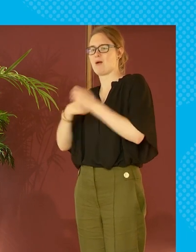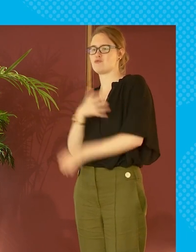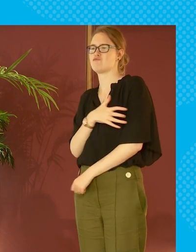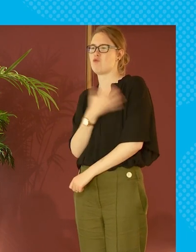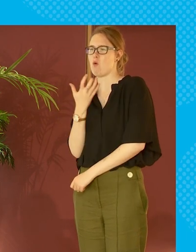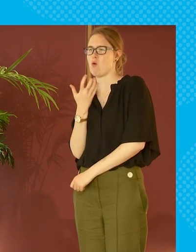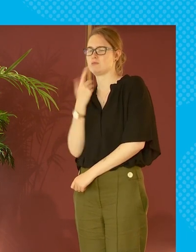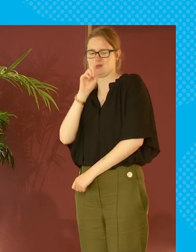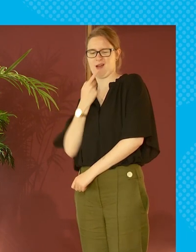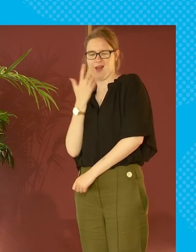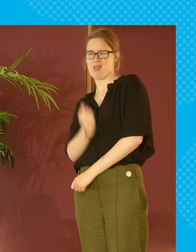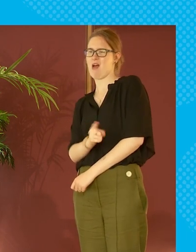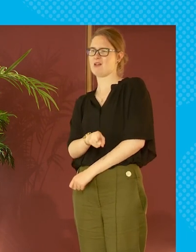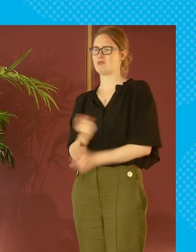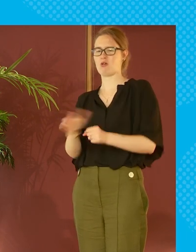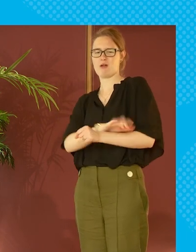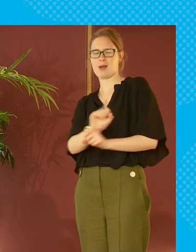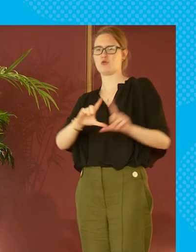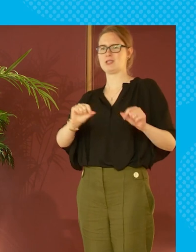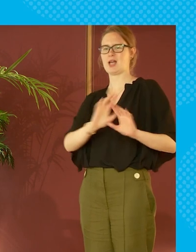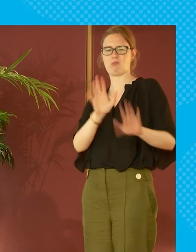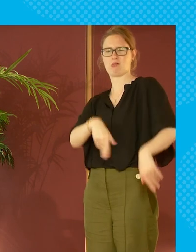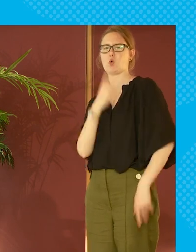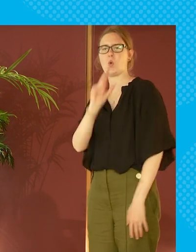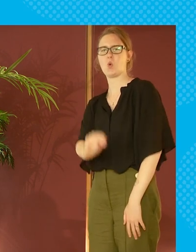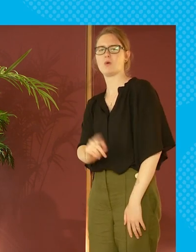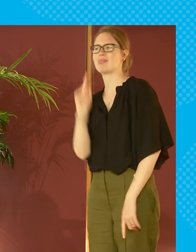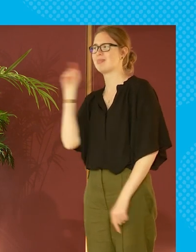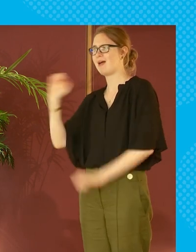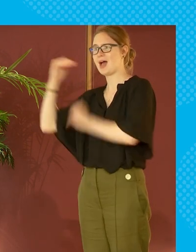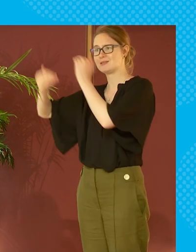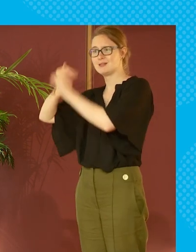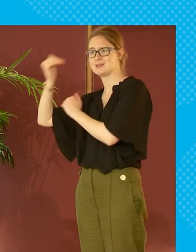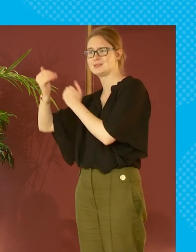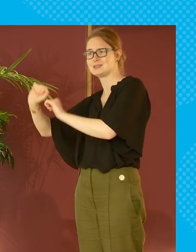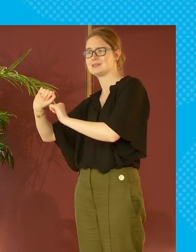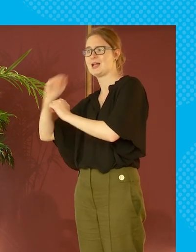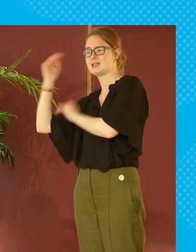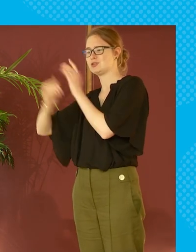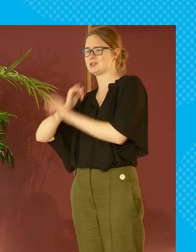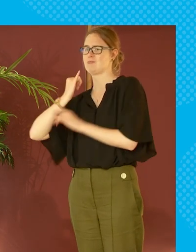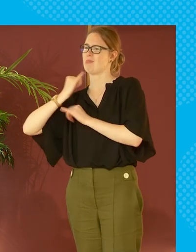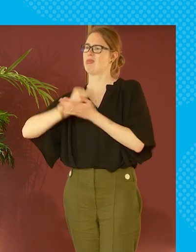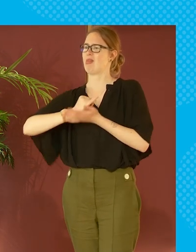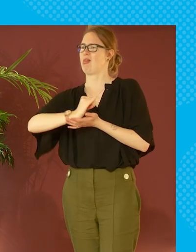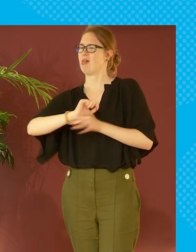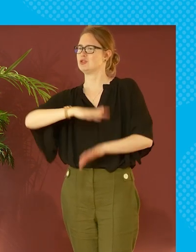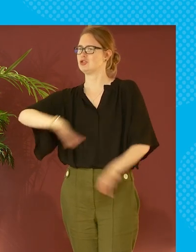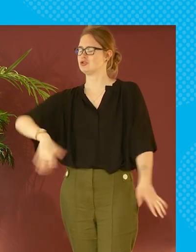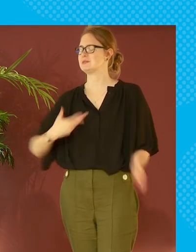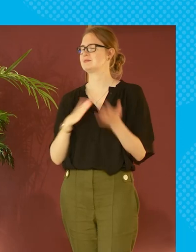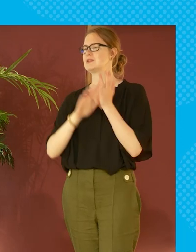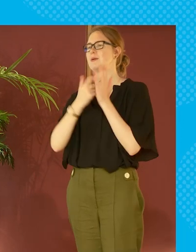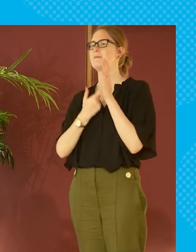being rude to kids no you can't have that that's not covered by your ticket these are adults these are adults discriminating against